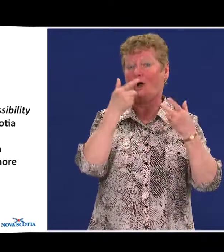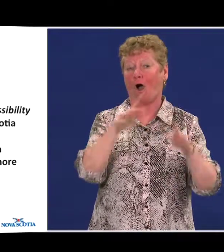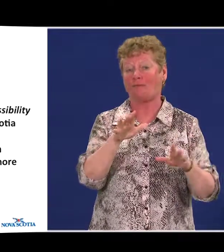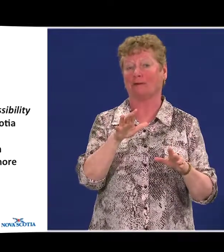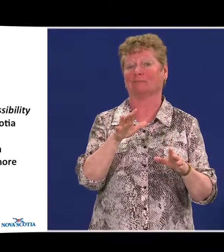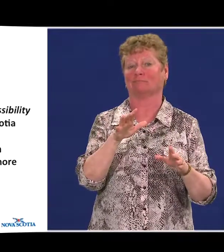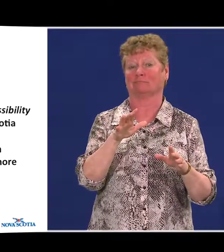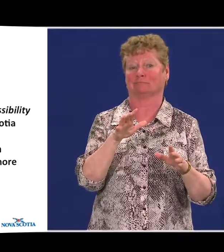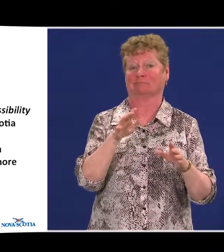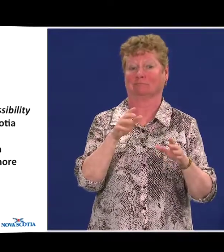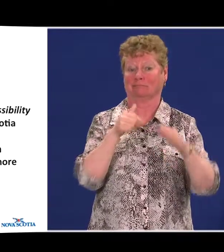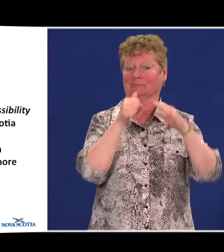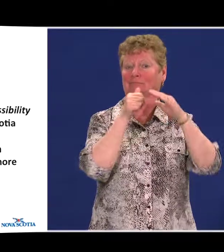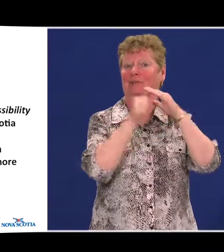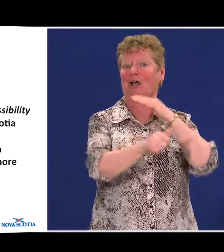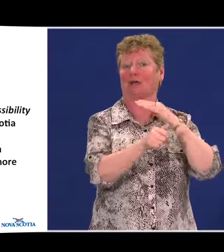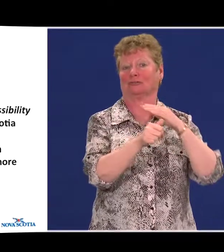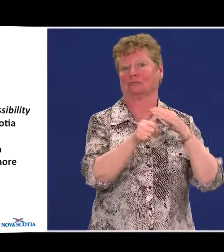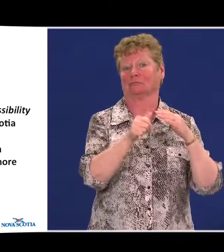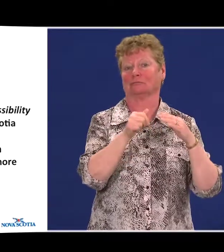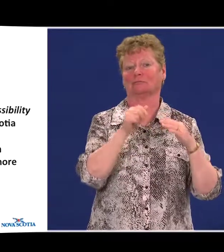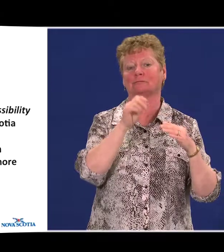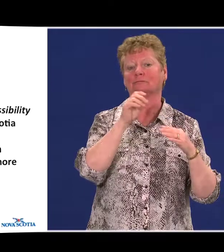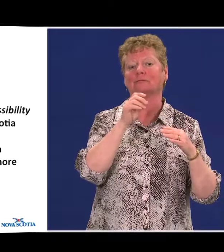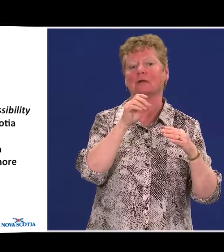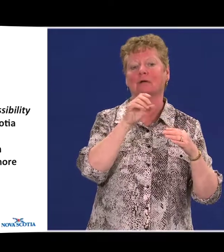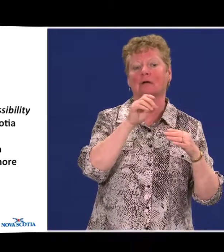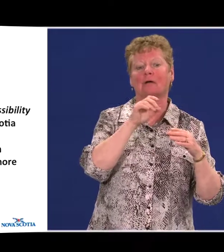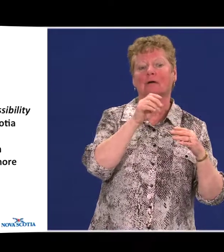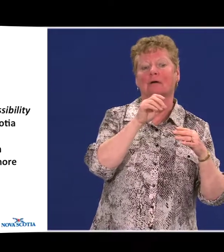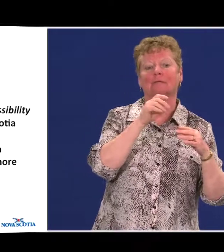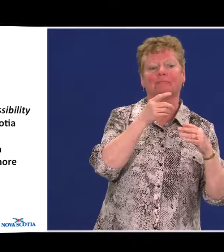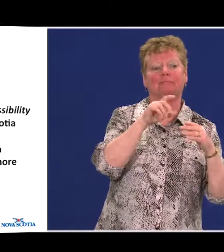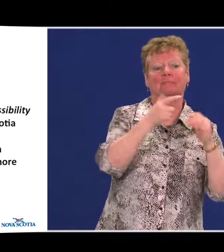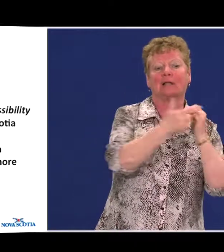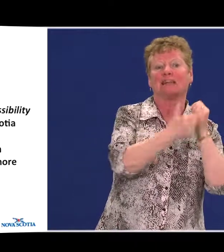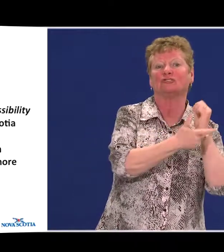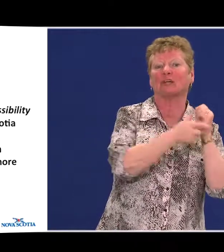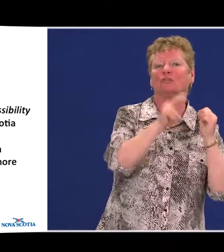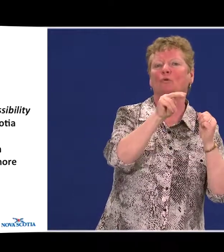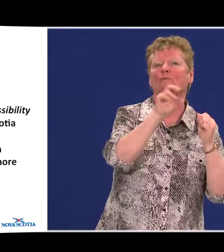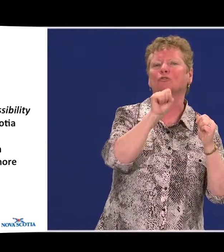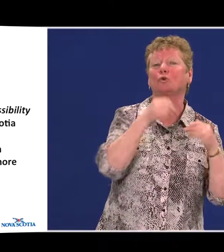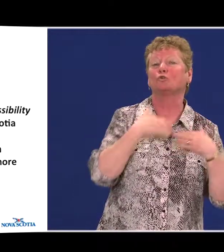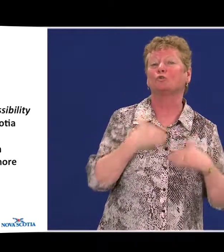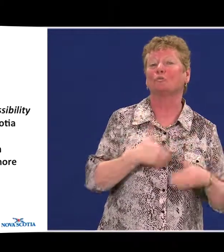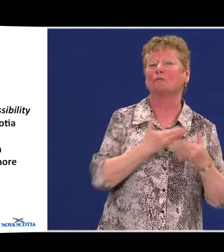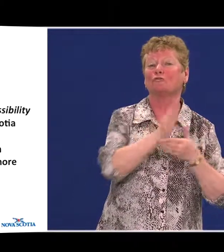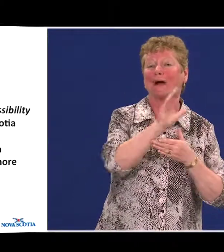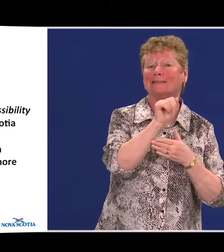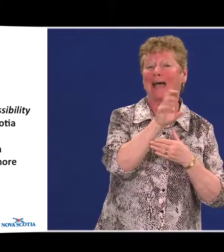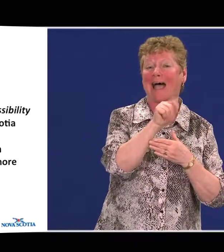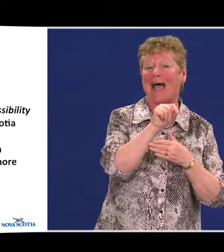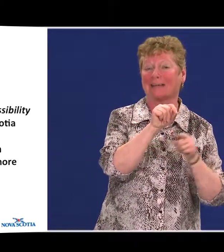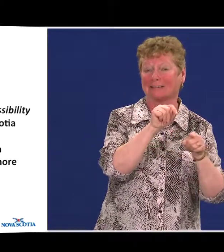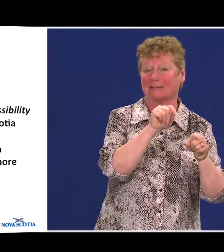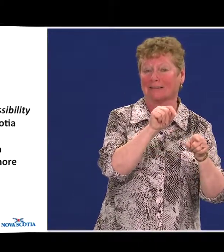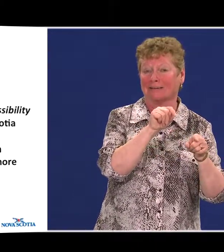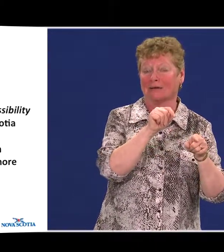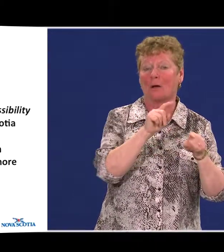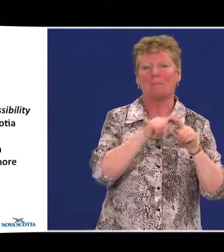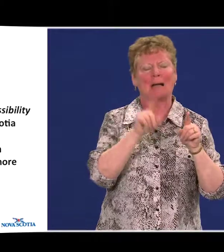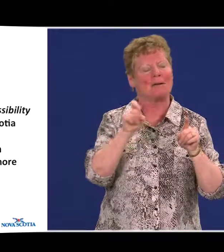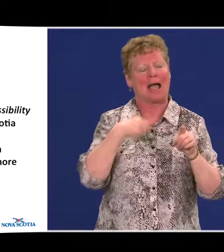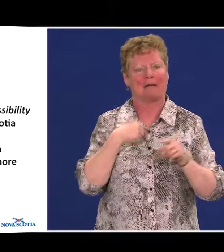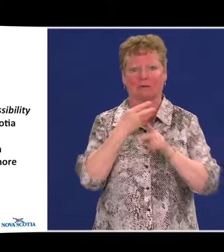under existing legislation like the Nova Scotia Human Rights Act. So, we need to be very